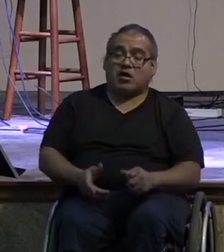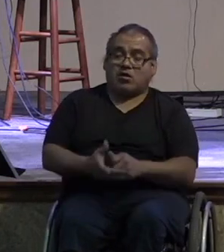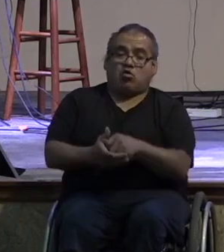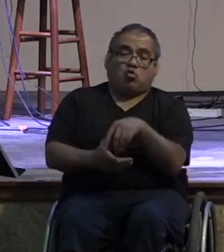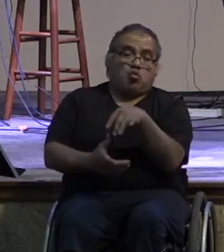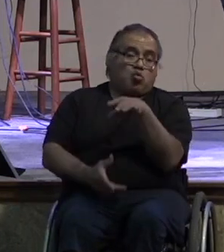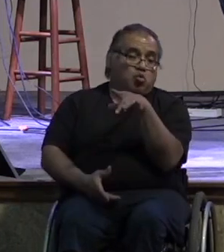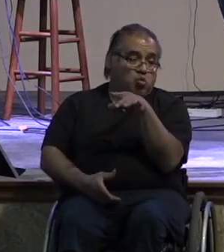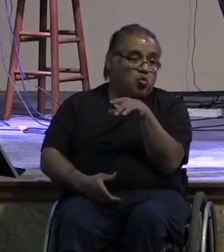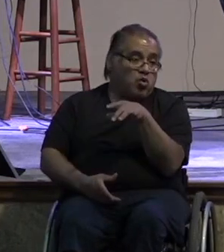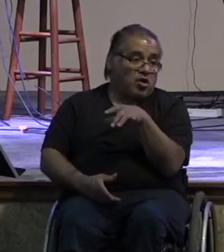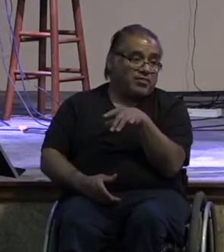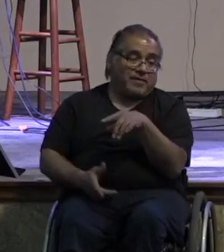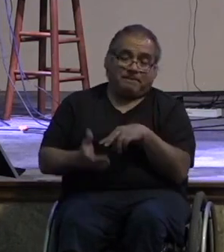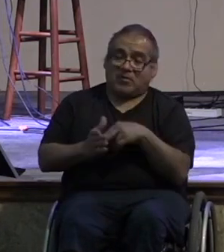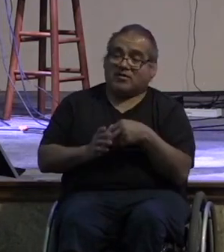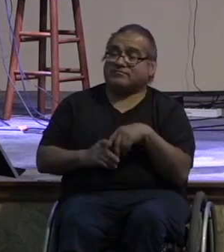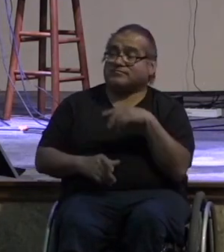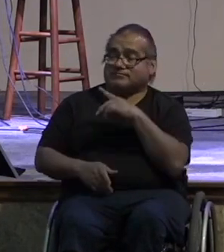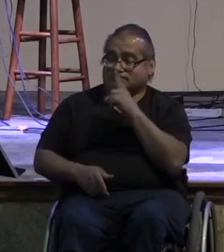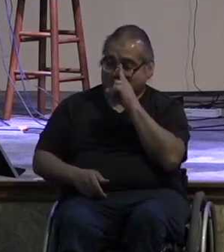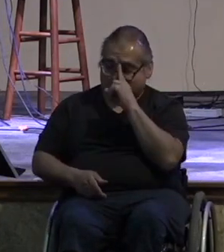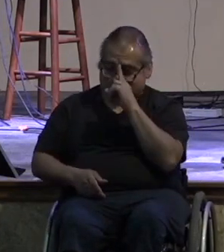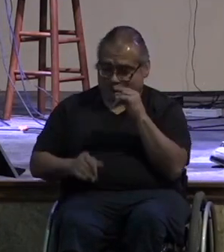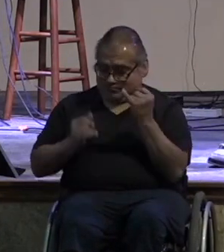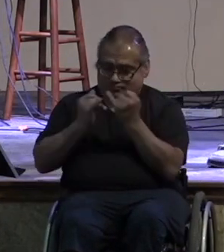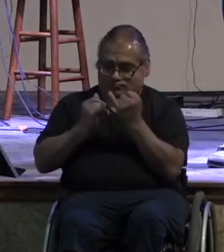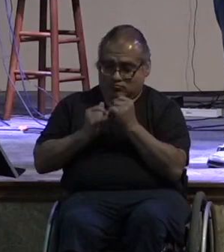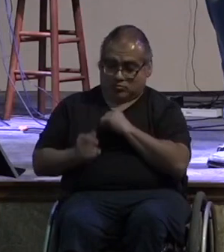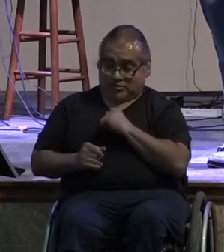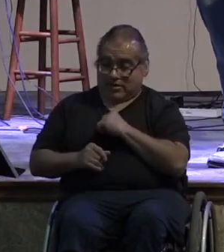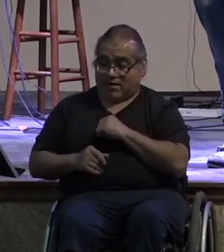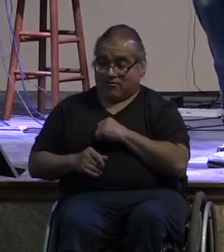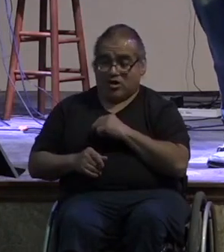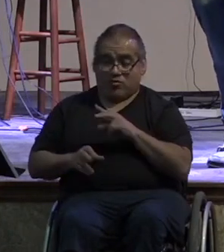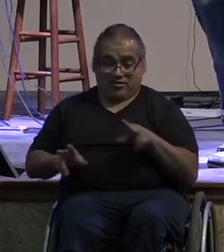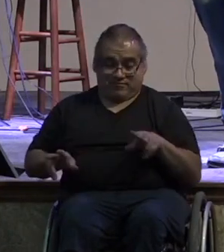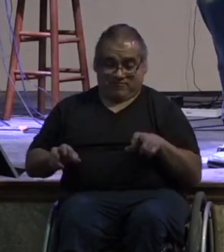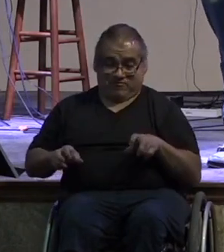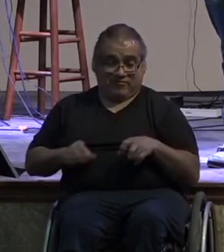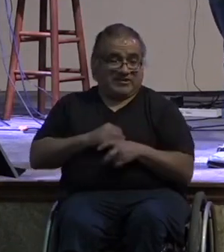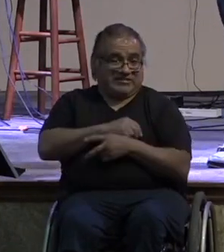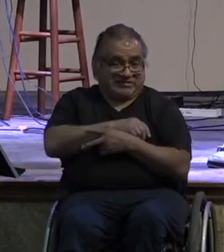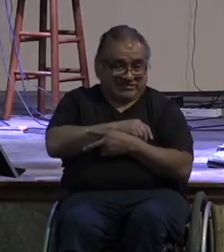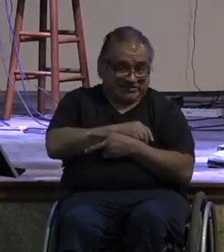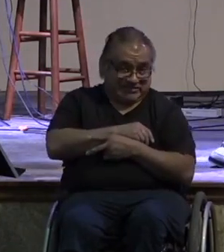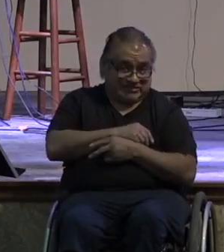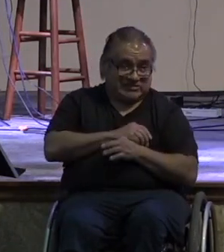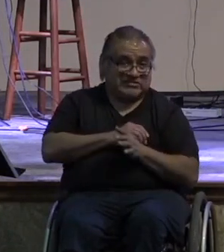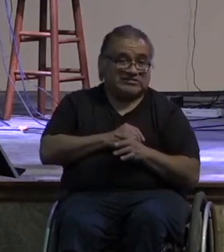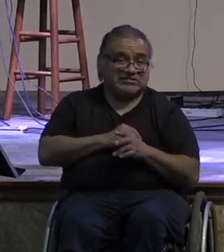comes a lot of self-dependence and self-centeredness it's not really wealth that's the problem it's greed it's self-reliance